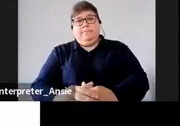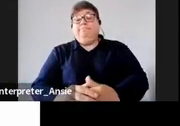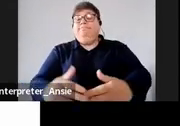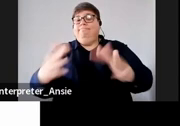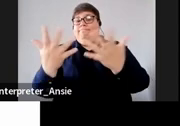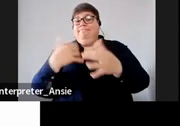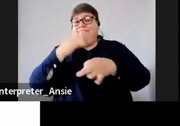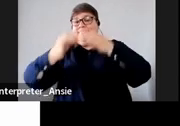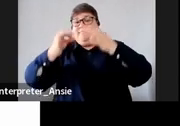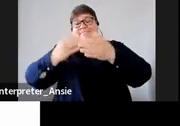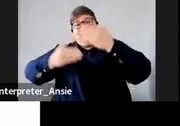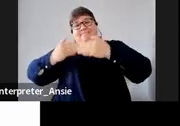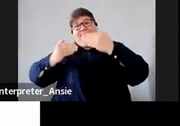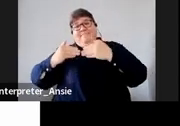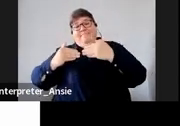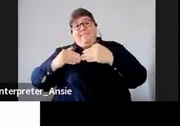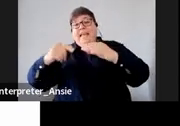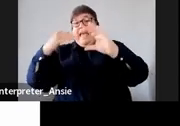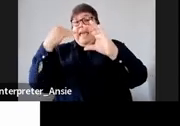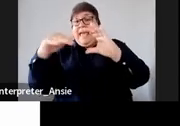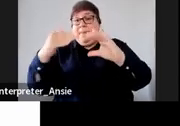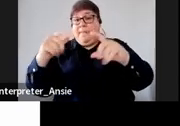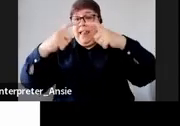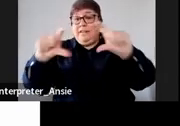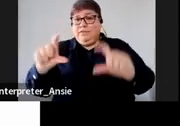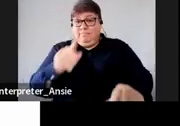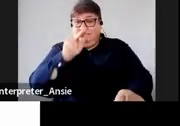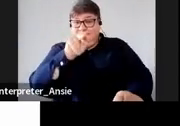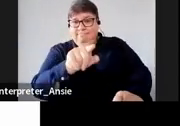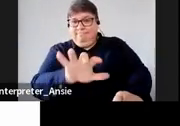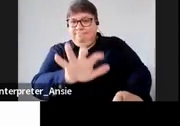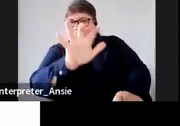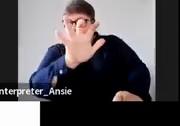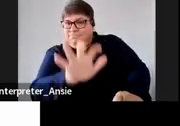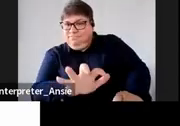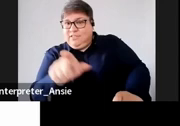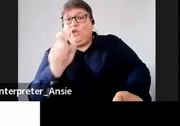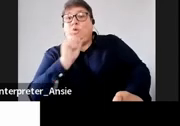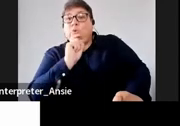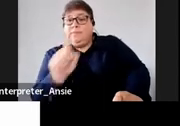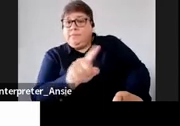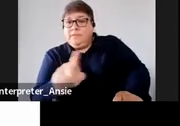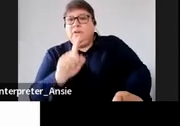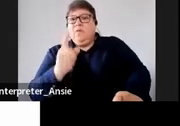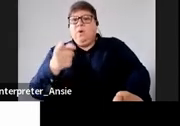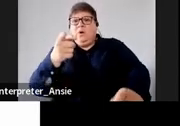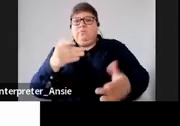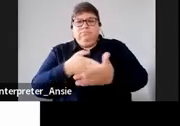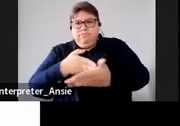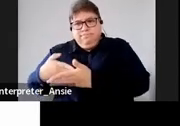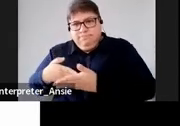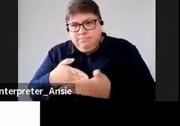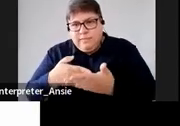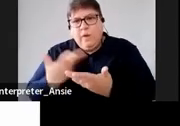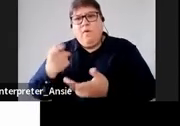earlier on these are the email addresses that you can send for application of payment